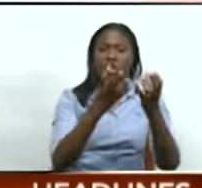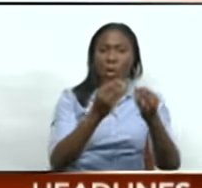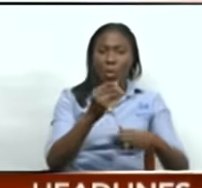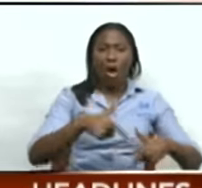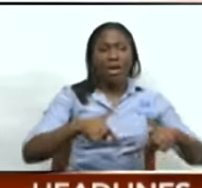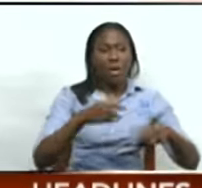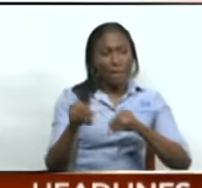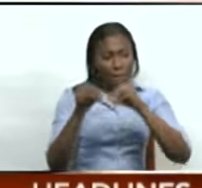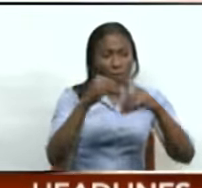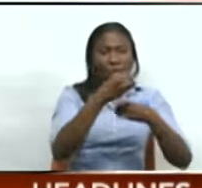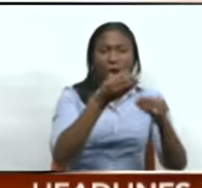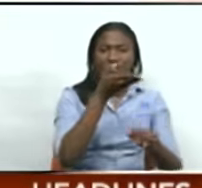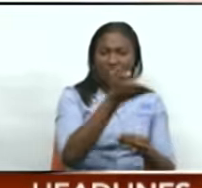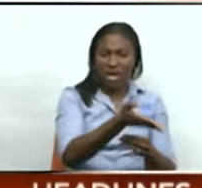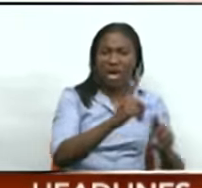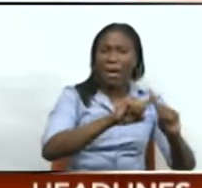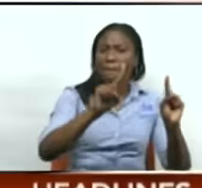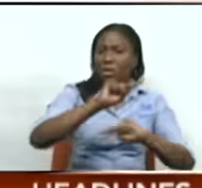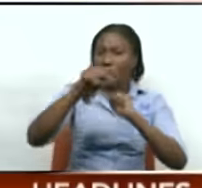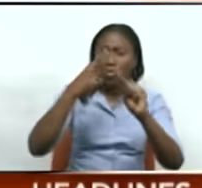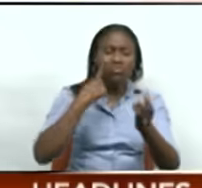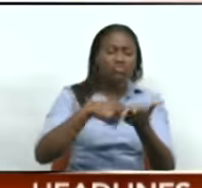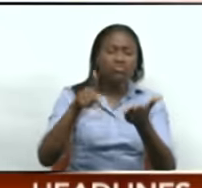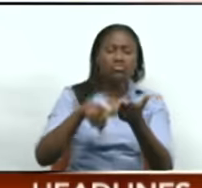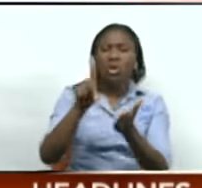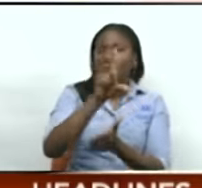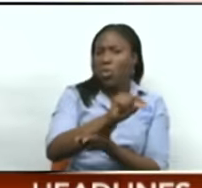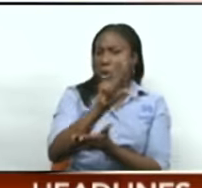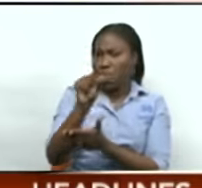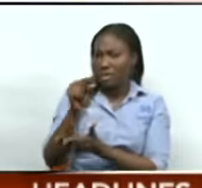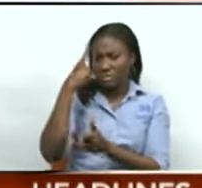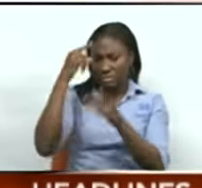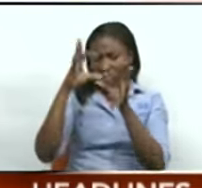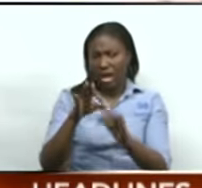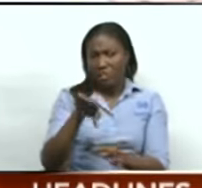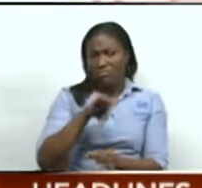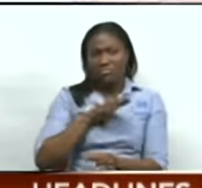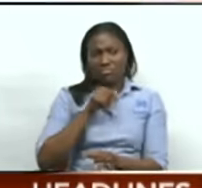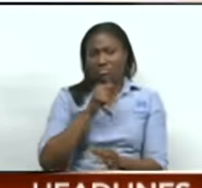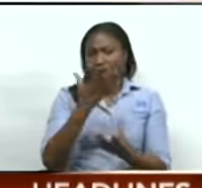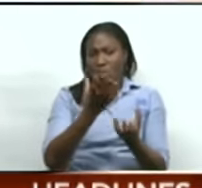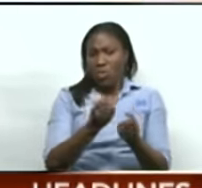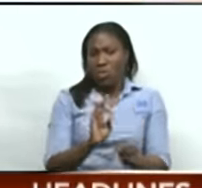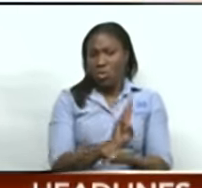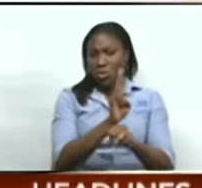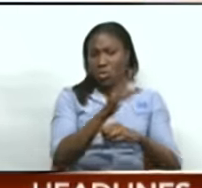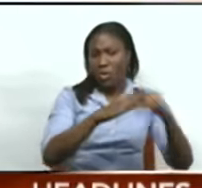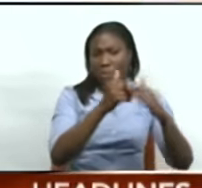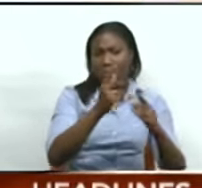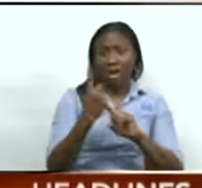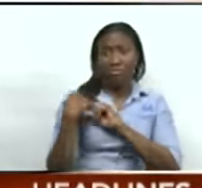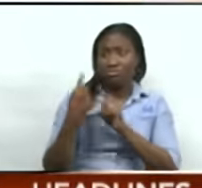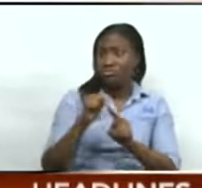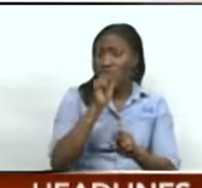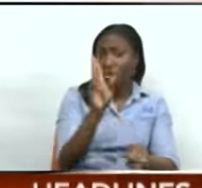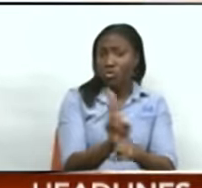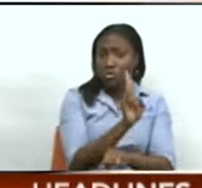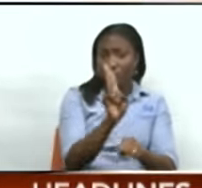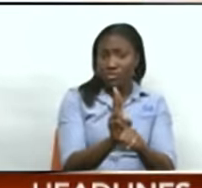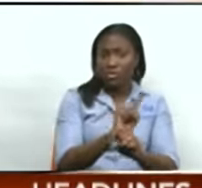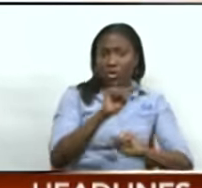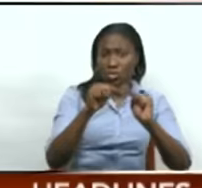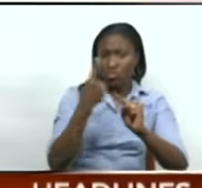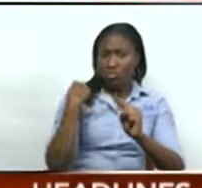security assessment in 2020, the DPP opted not to occupy the building and it remained unused. Responding to questions from